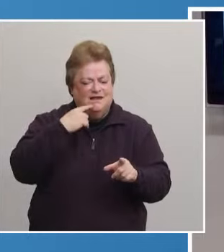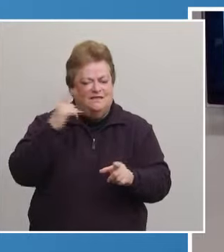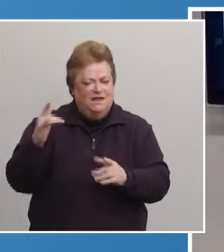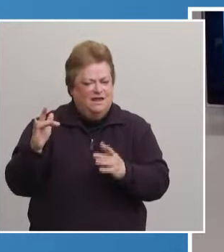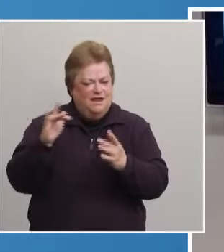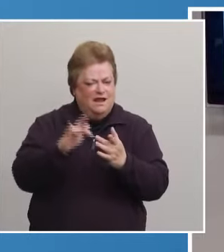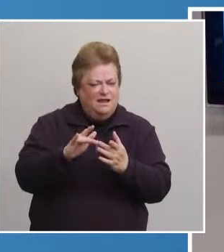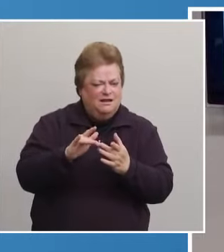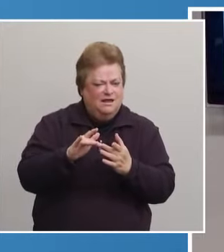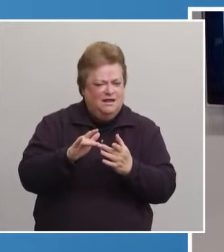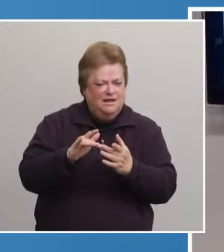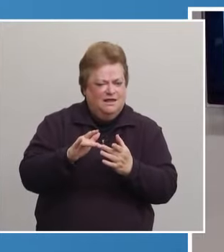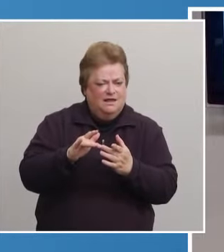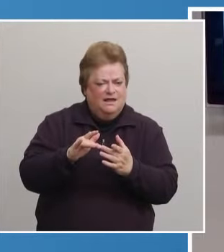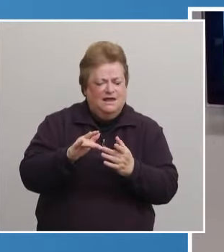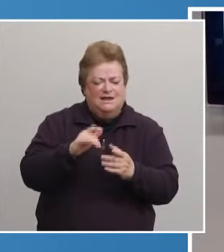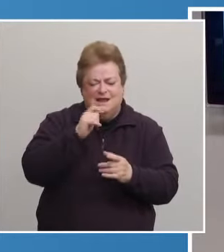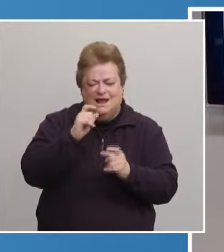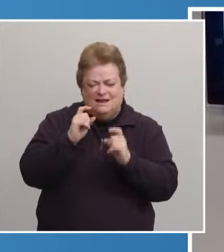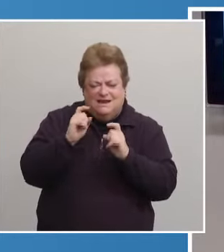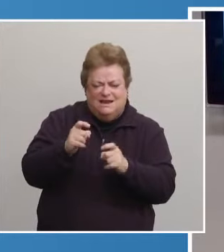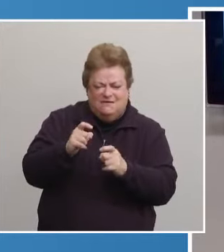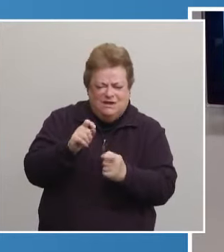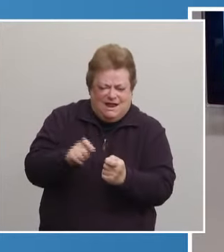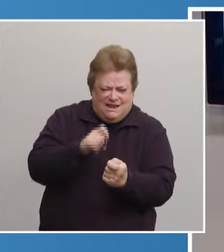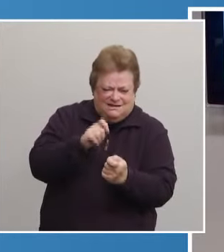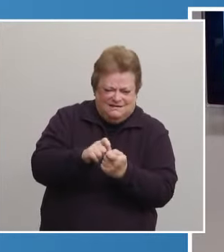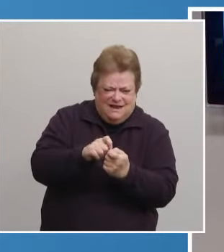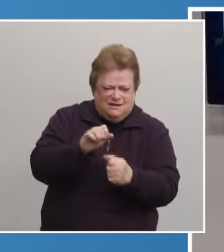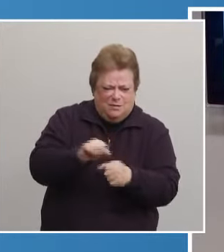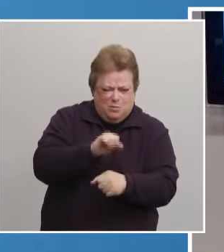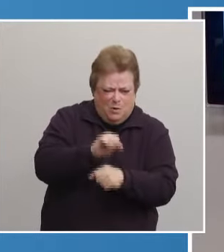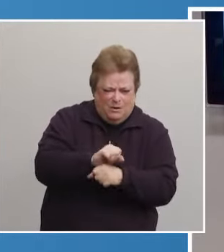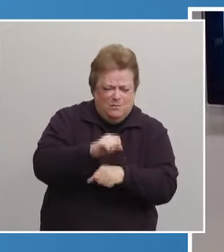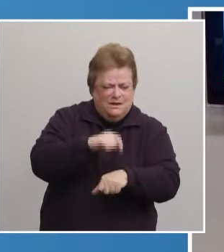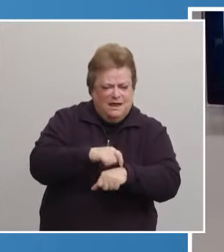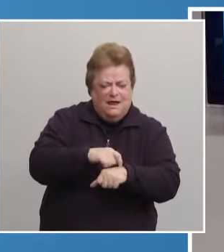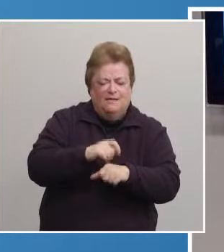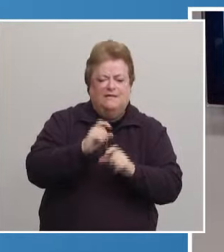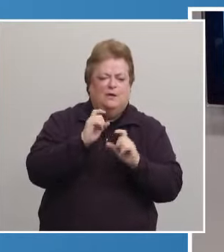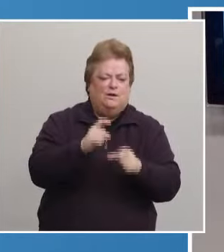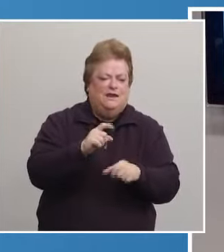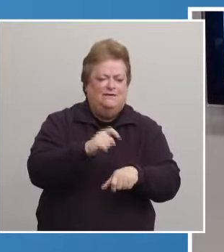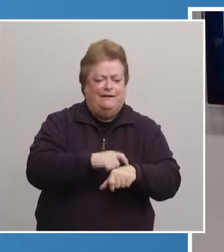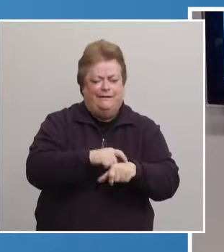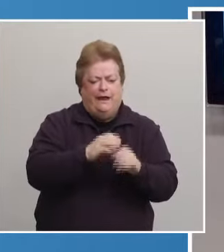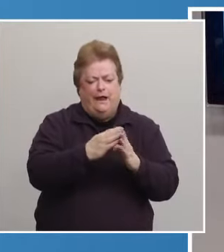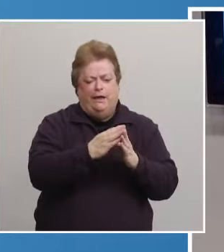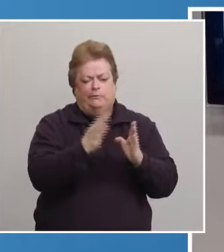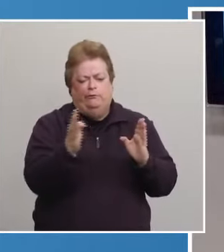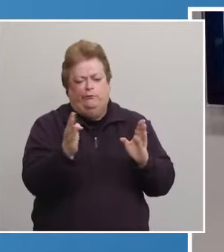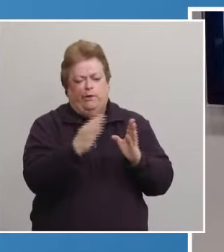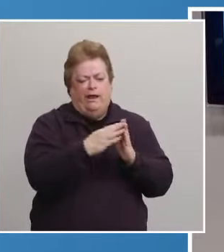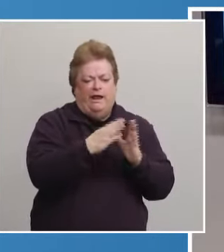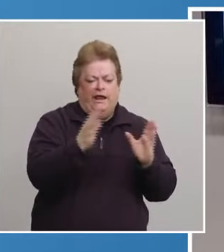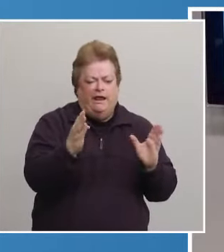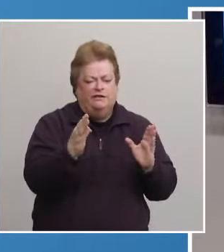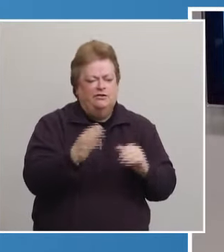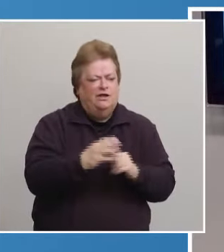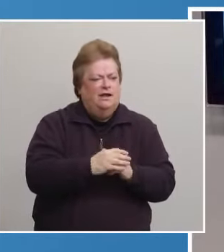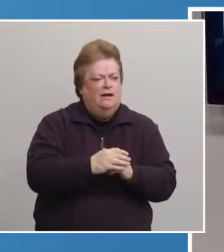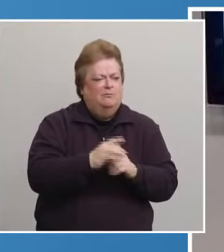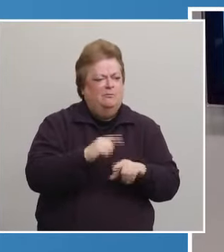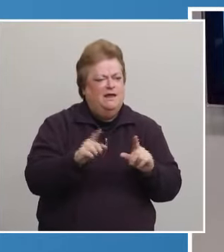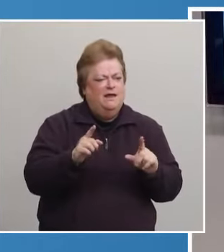not given an exact appointment time or they were given an appointment like time range. I know it's going to be about eight hours throughout the day.